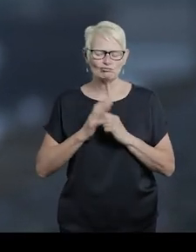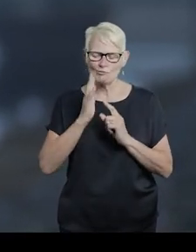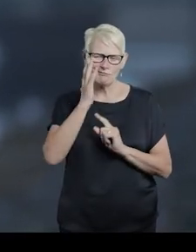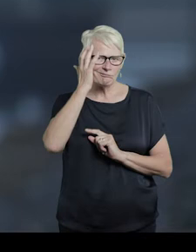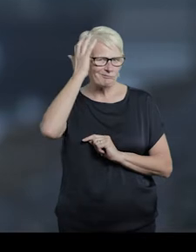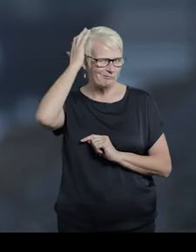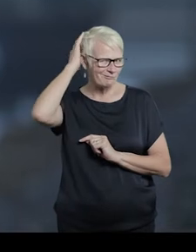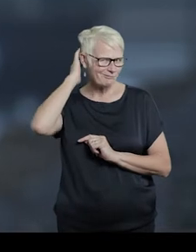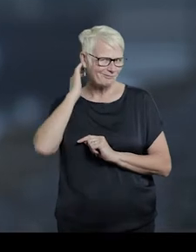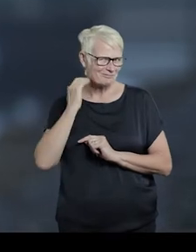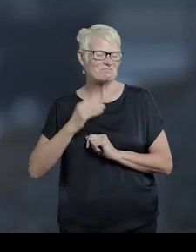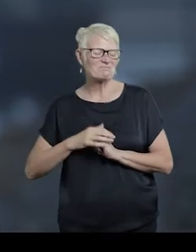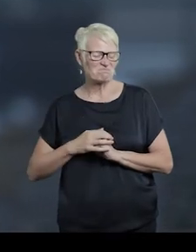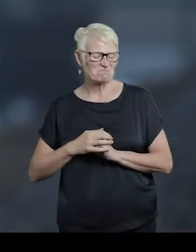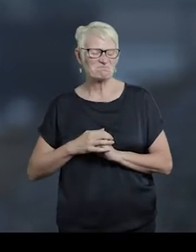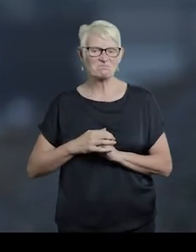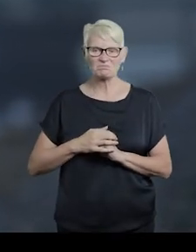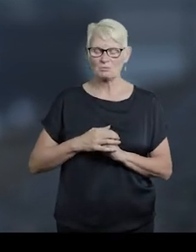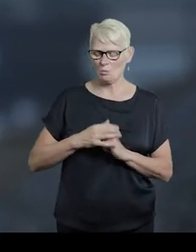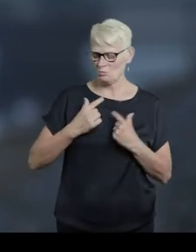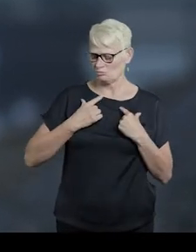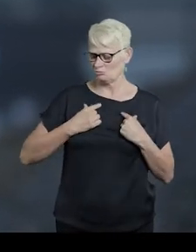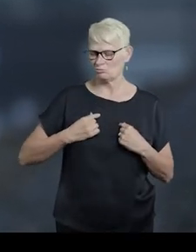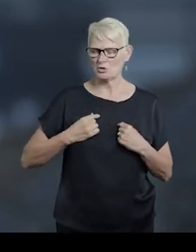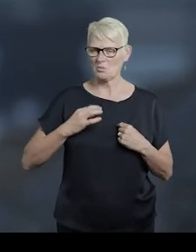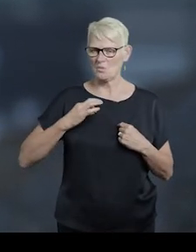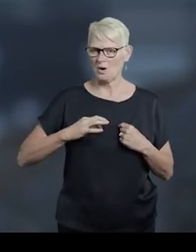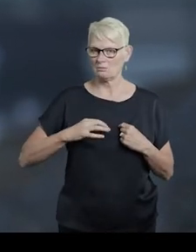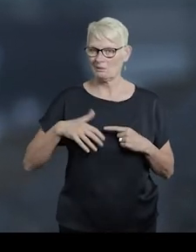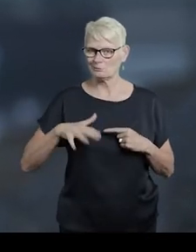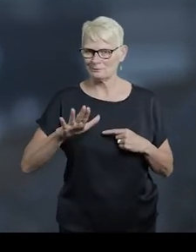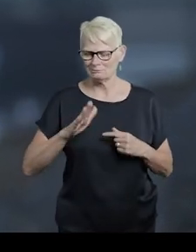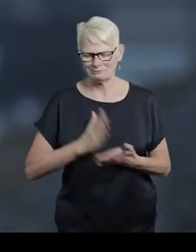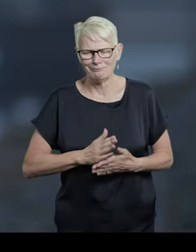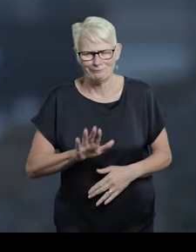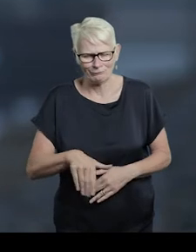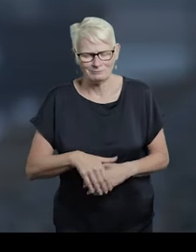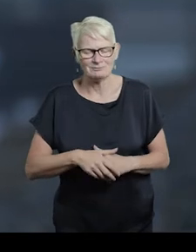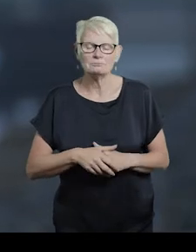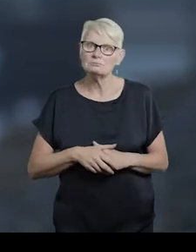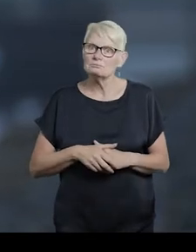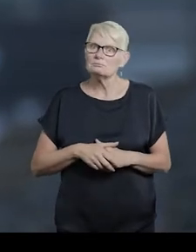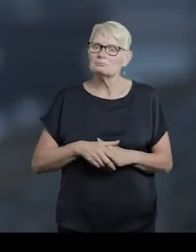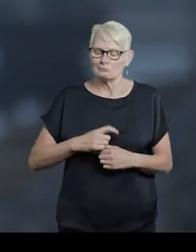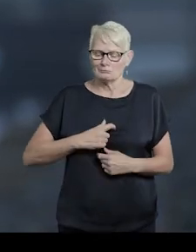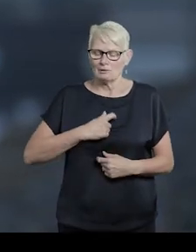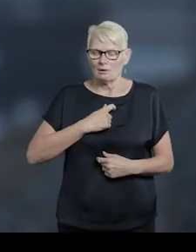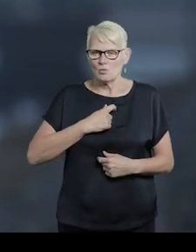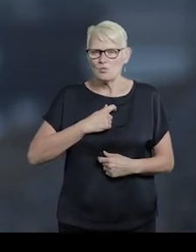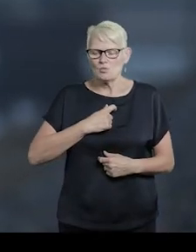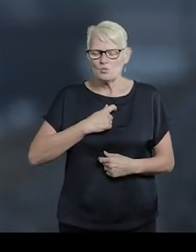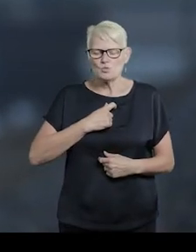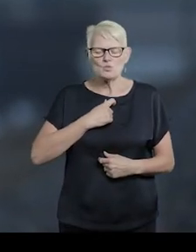slicked back hair. A crisp white shirt. Expensive. Obvs. A delectable tie.